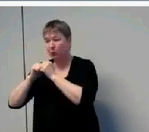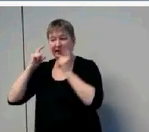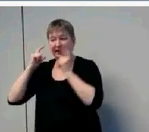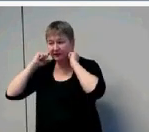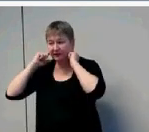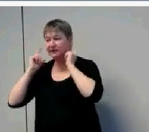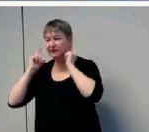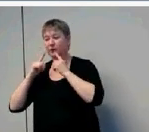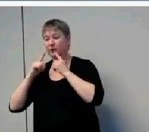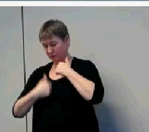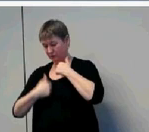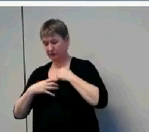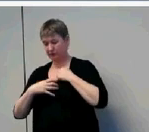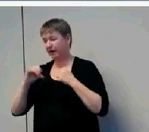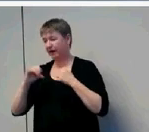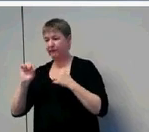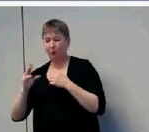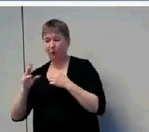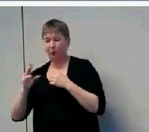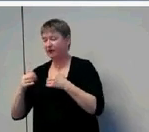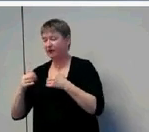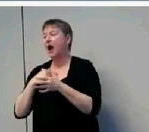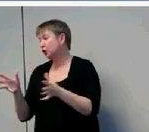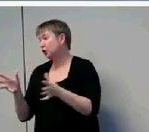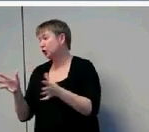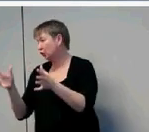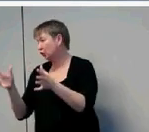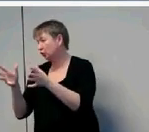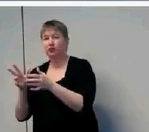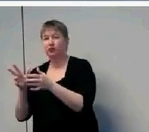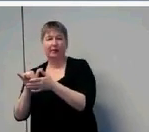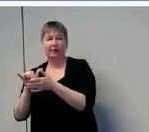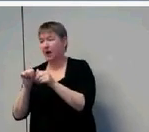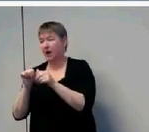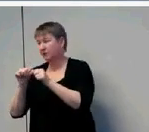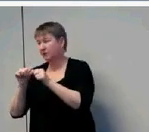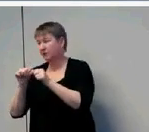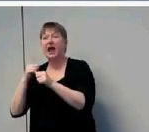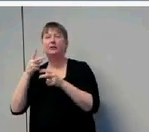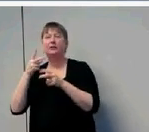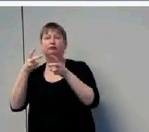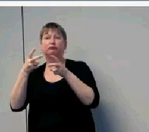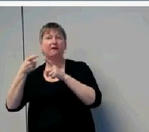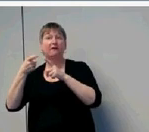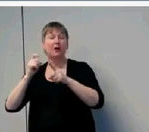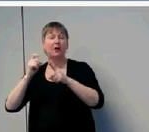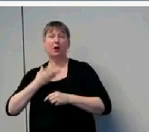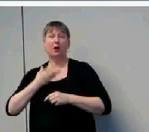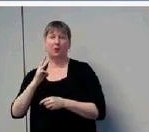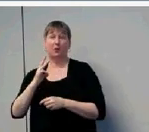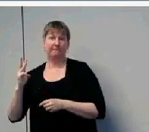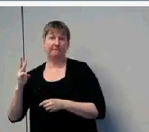this routine-based interview and that you snag that from our website. And that we find ways to tie